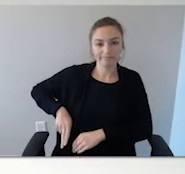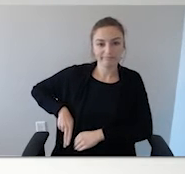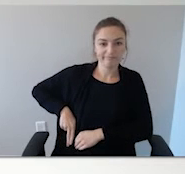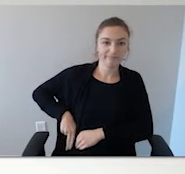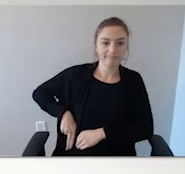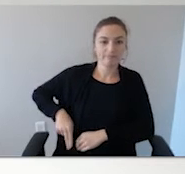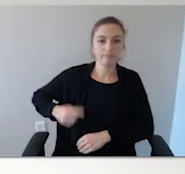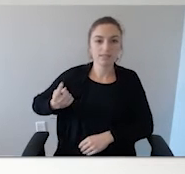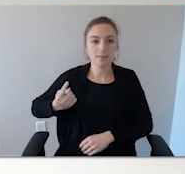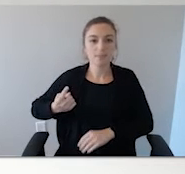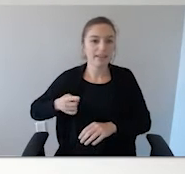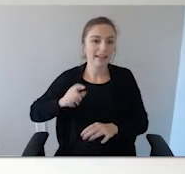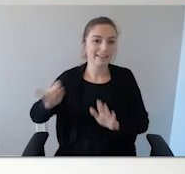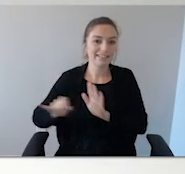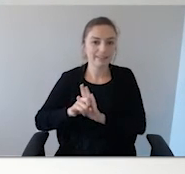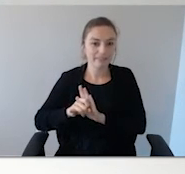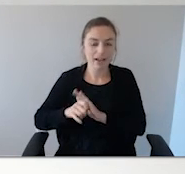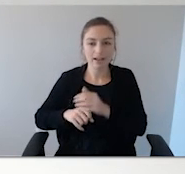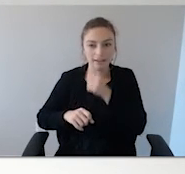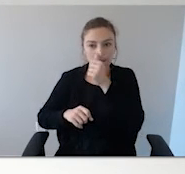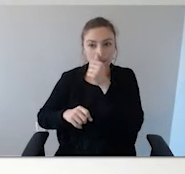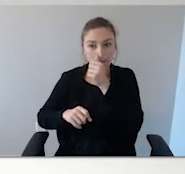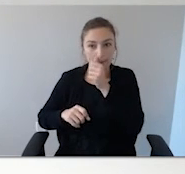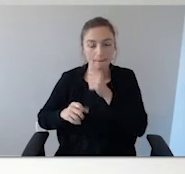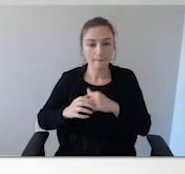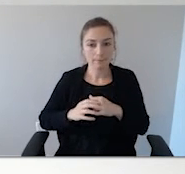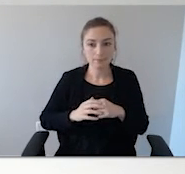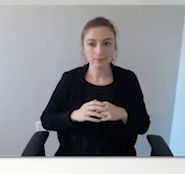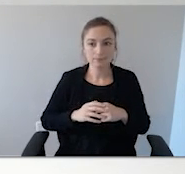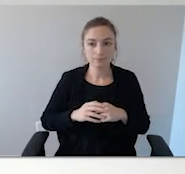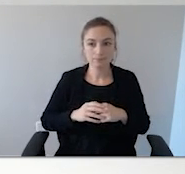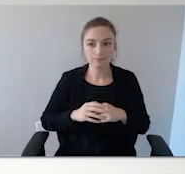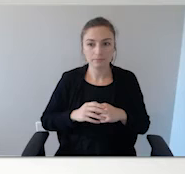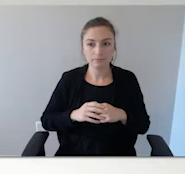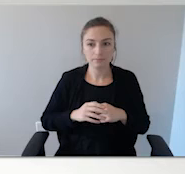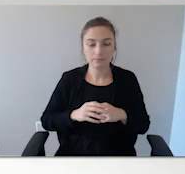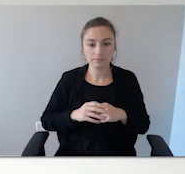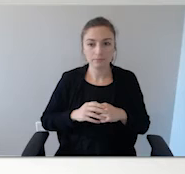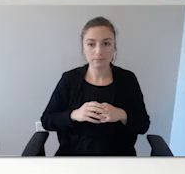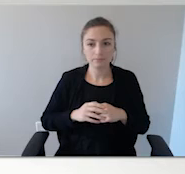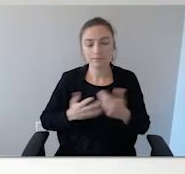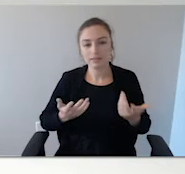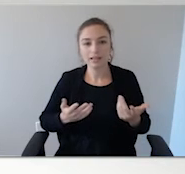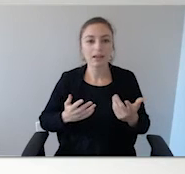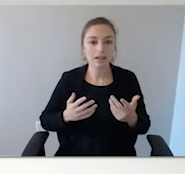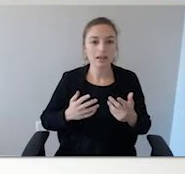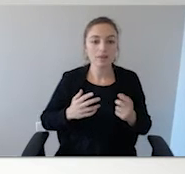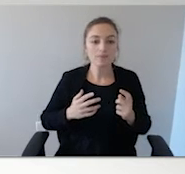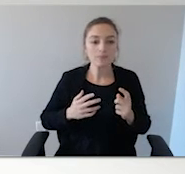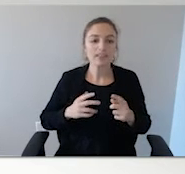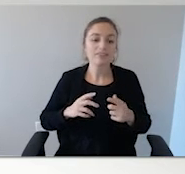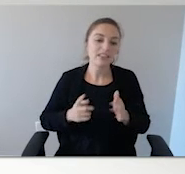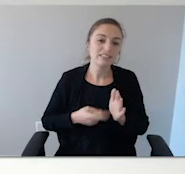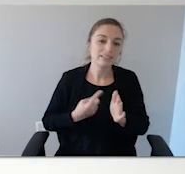waistband because pull-ups and underwear generally pull up a little higher than their pants when they're put on correctly.